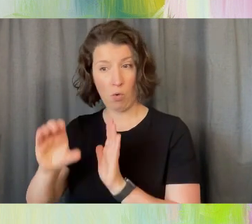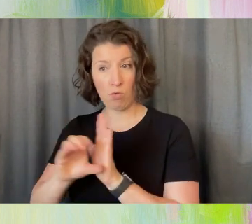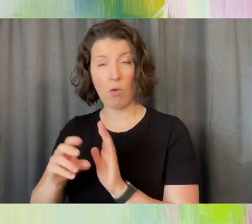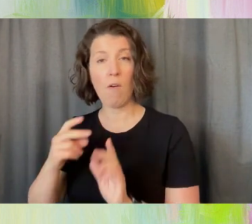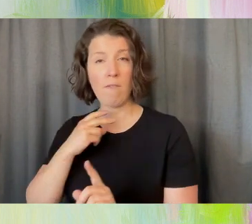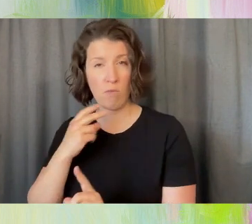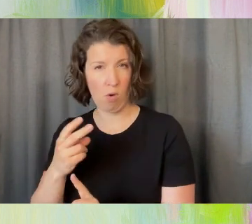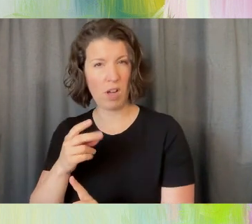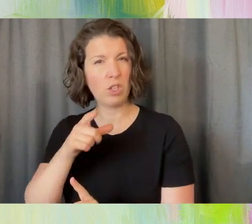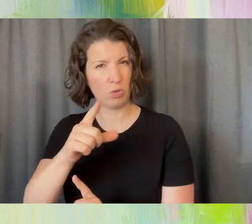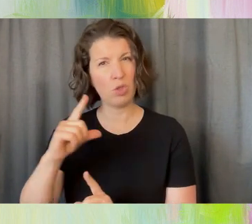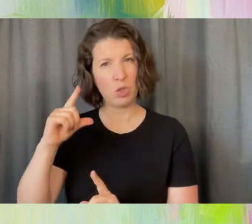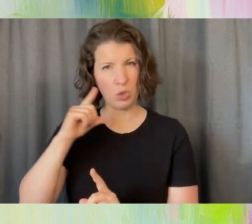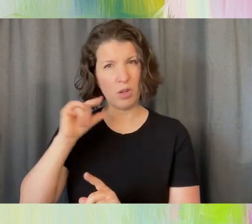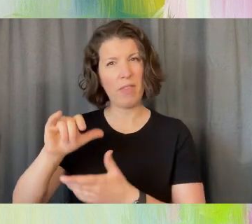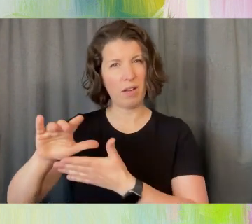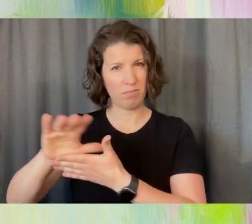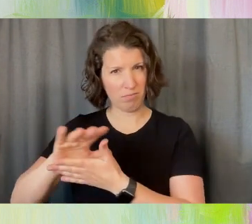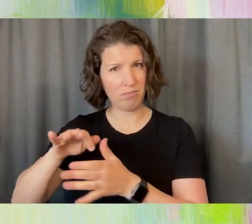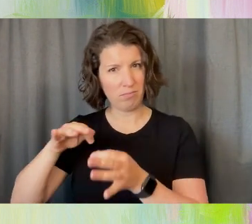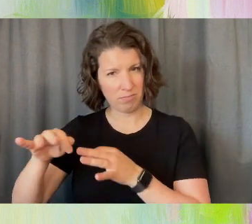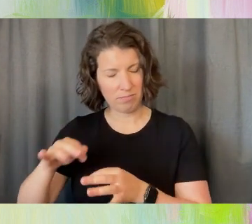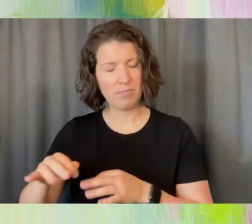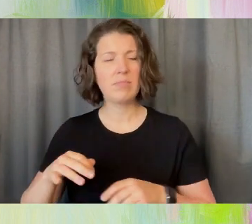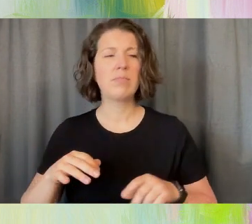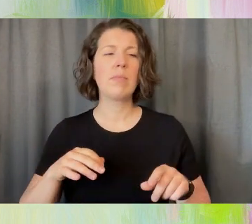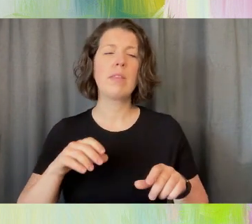more participatory and actual research.